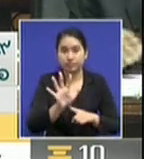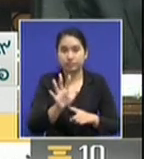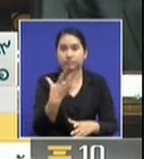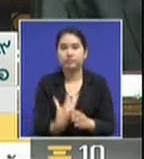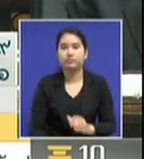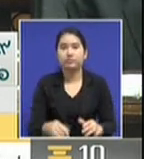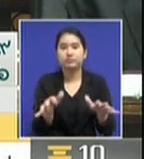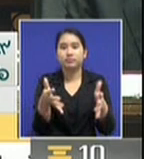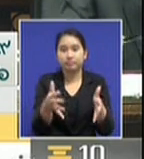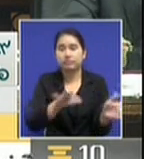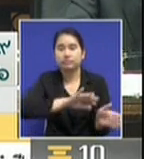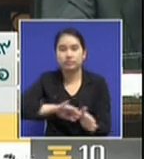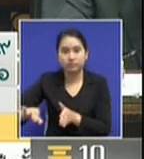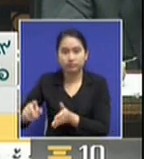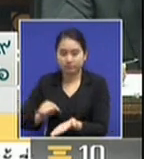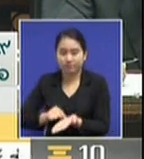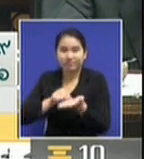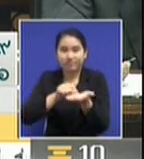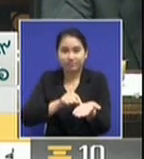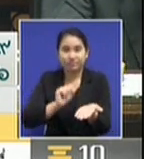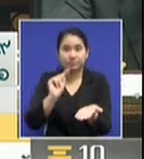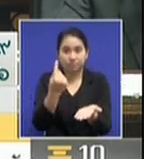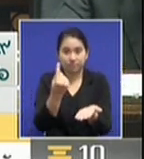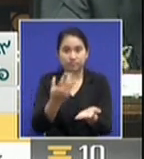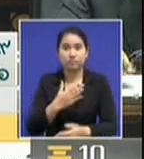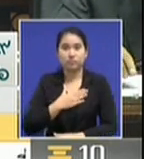Democrats will be voting for General Prayuth and OSHA?